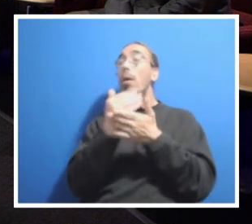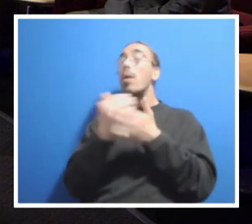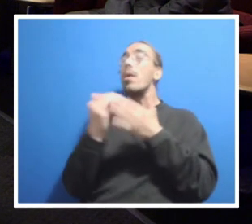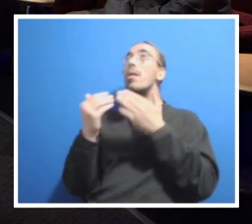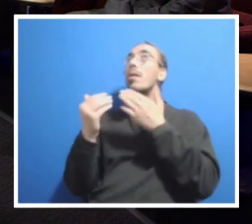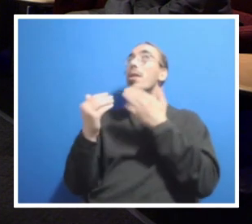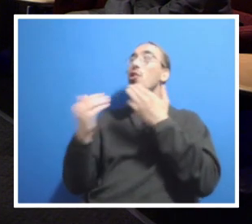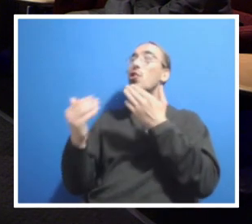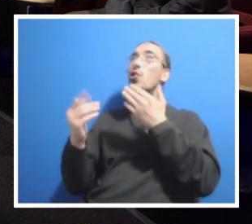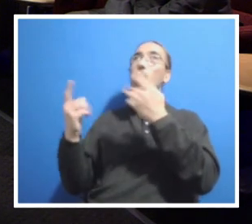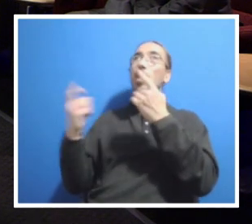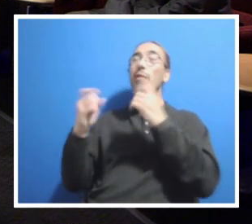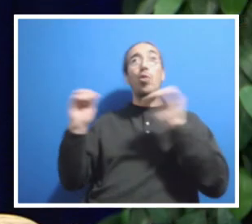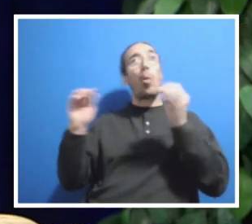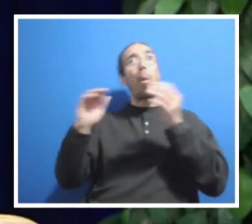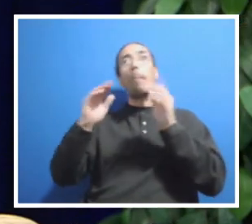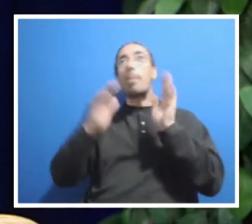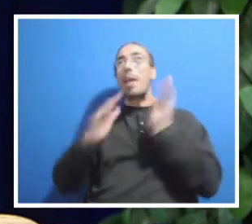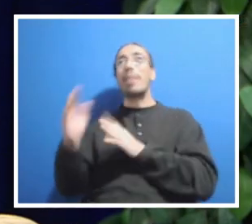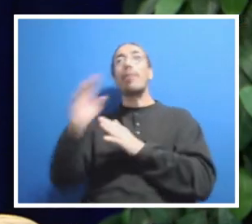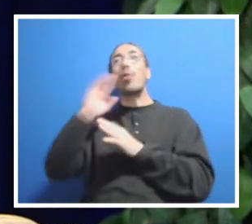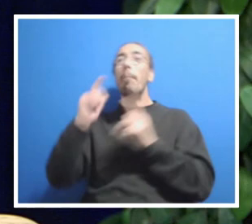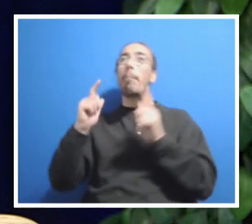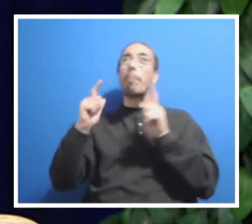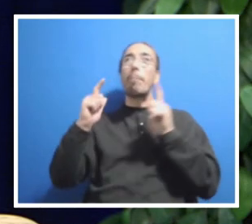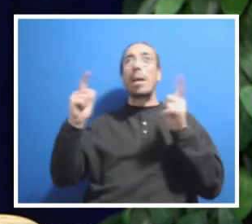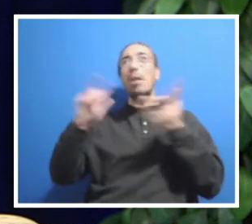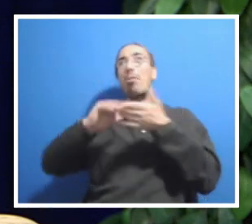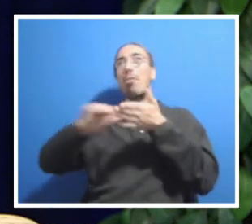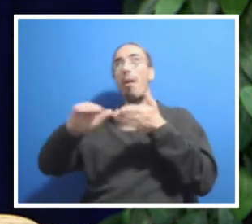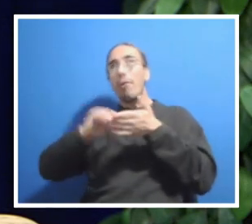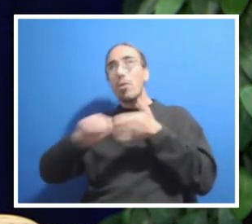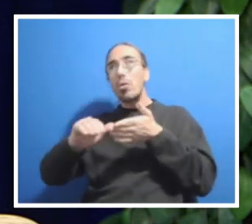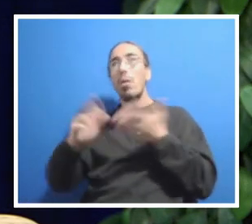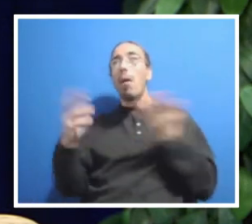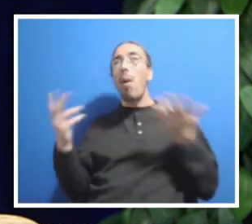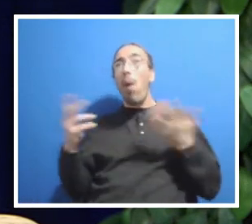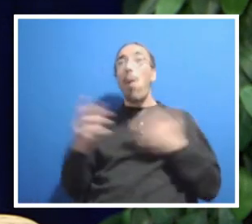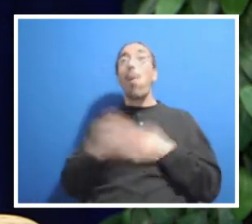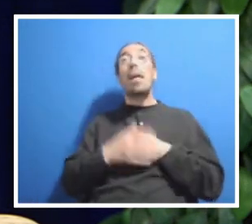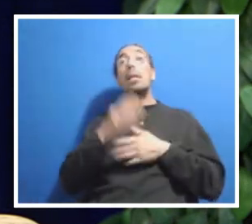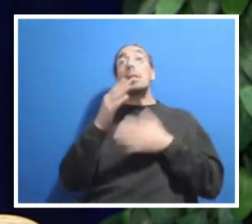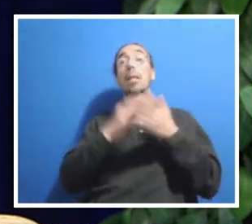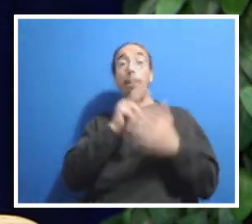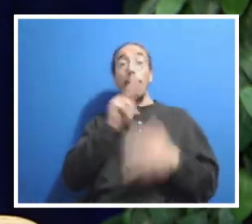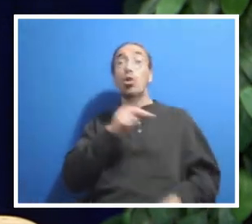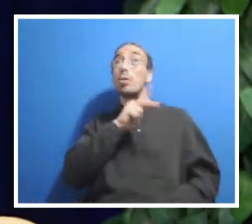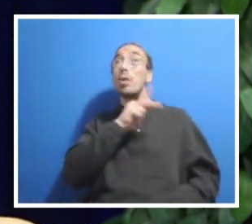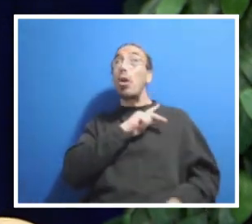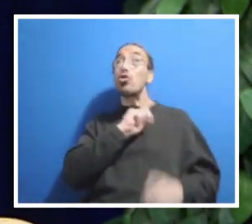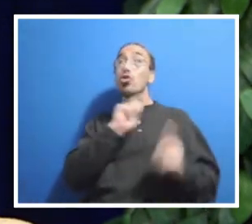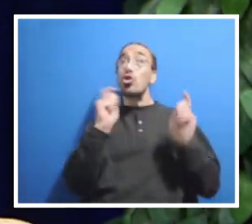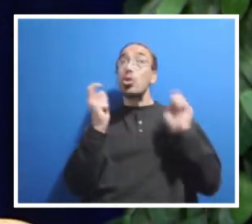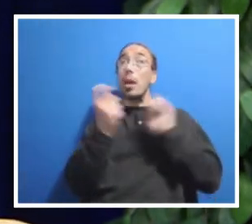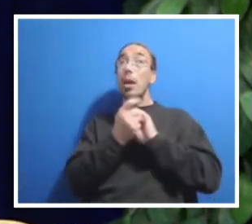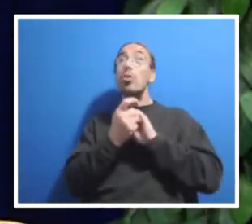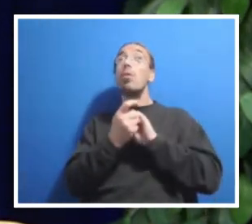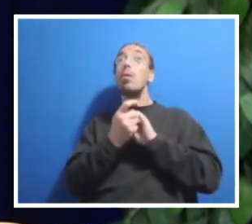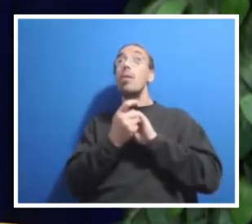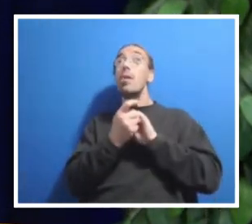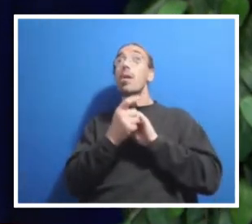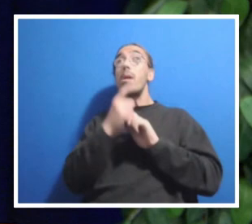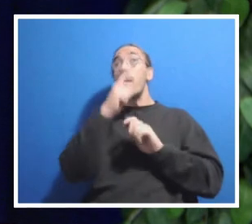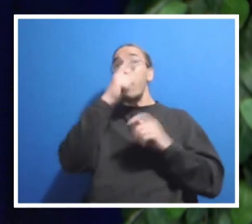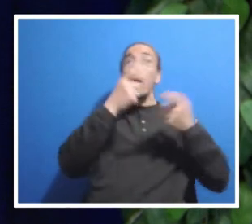no plans for mass layoffs. There may be some personnel changes in units largely based to attrition or